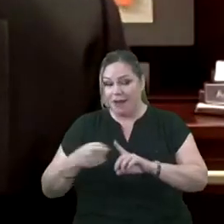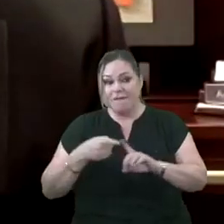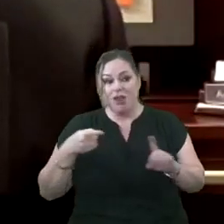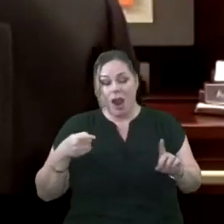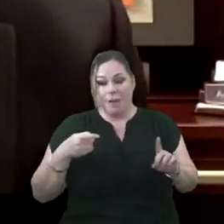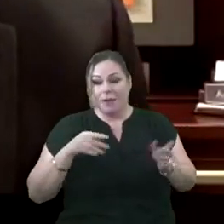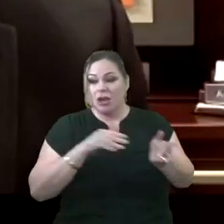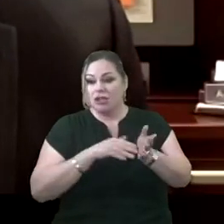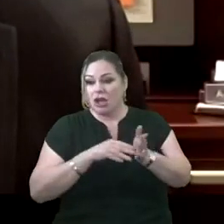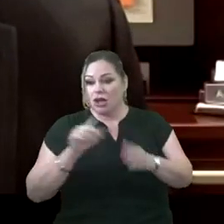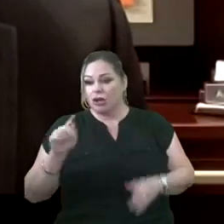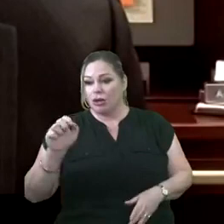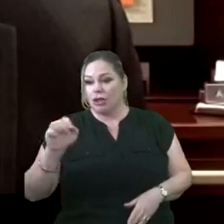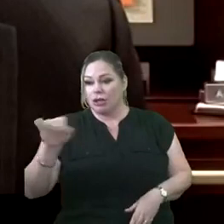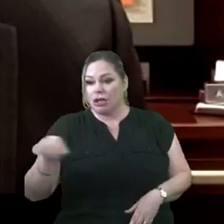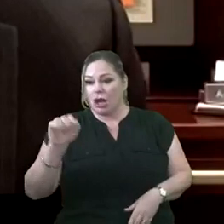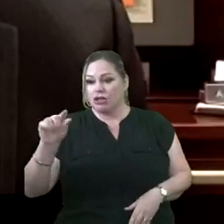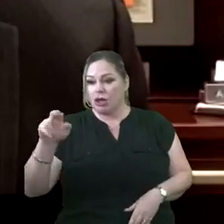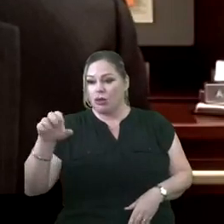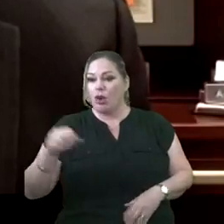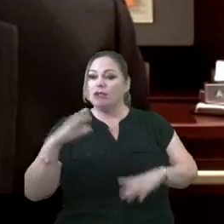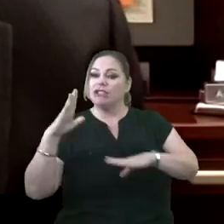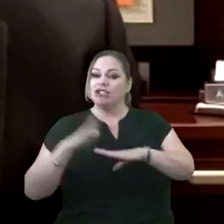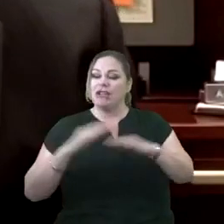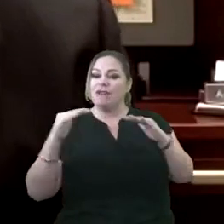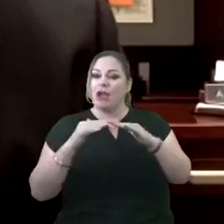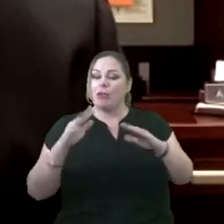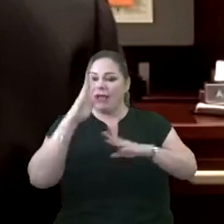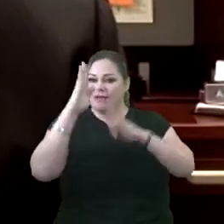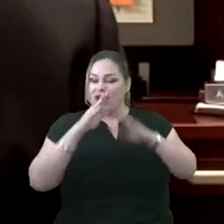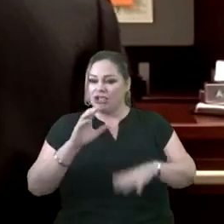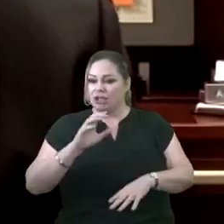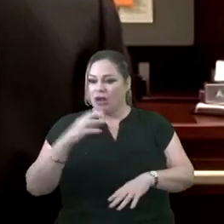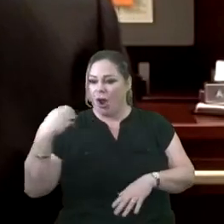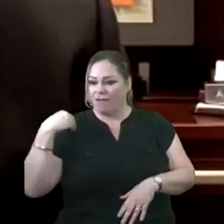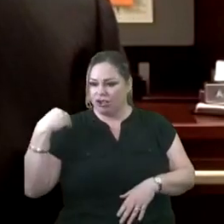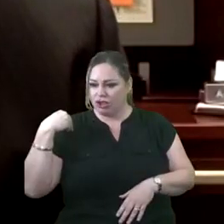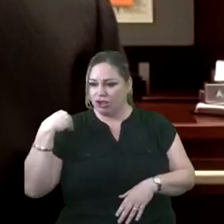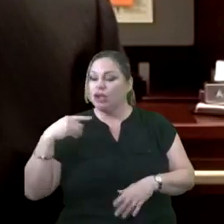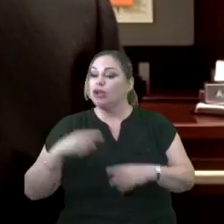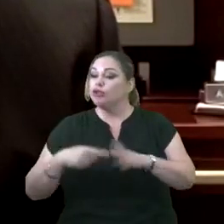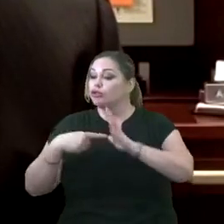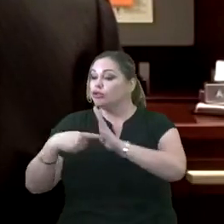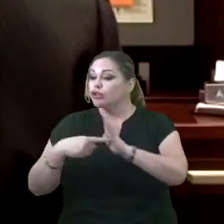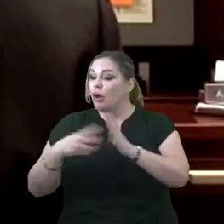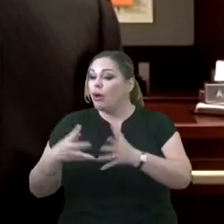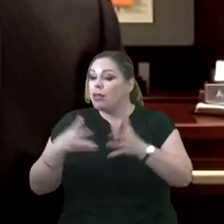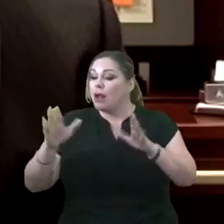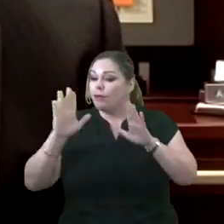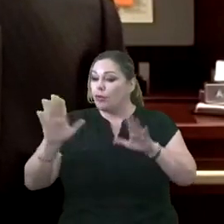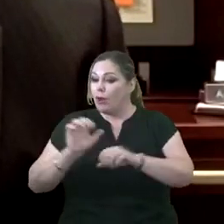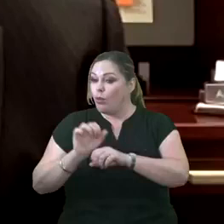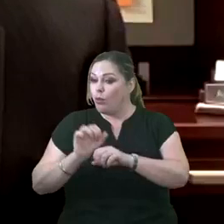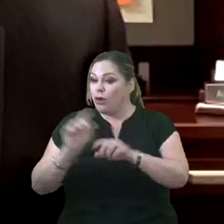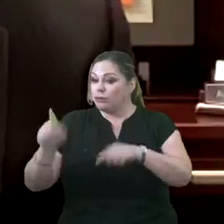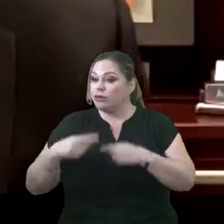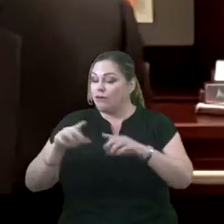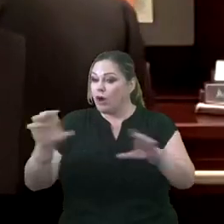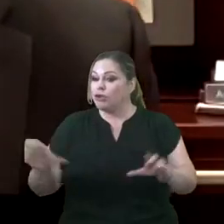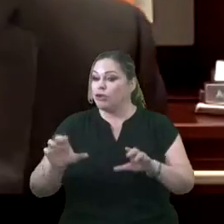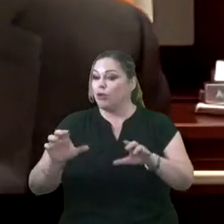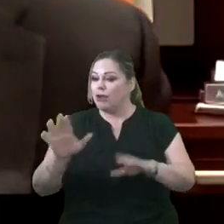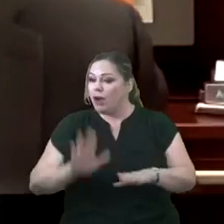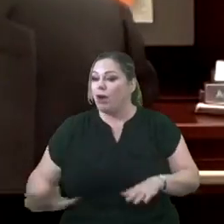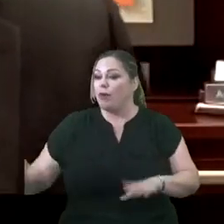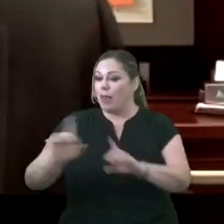Dr. Taja Gross who is our Chief Equitable Innovations Officer to showcase a lot of the great work that we have been doing